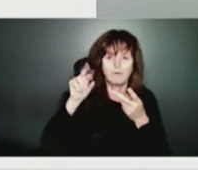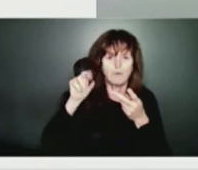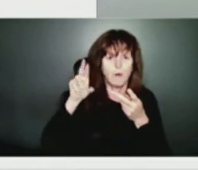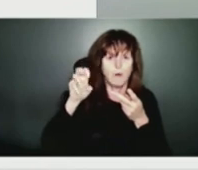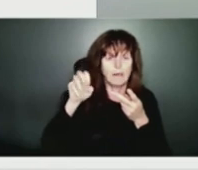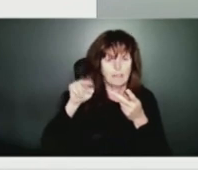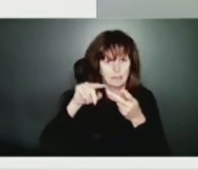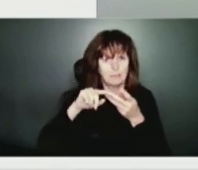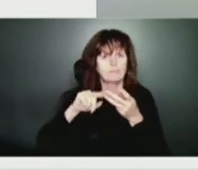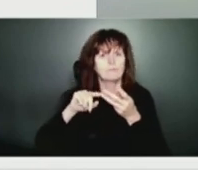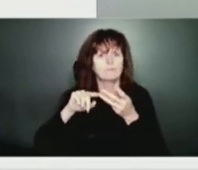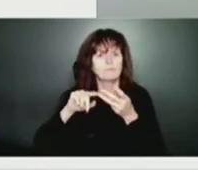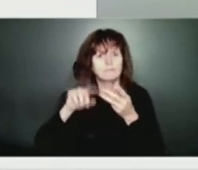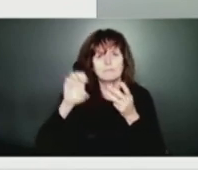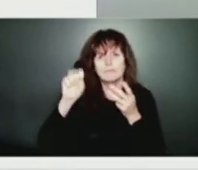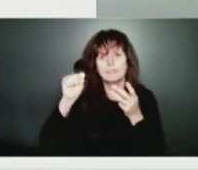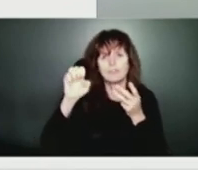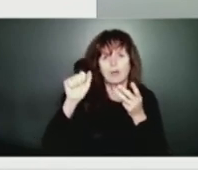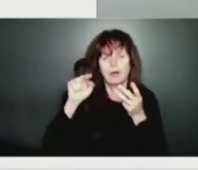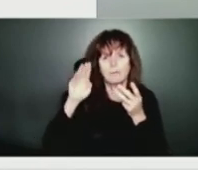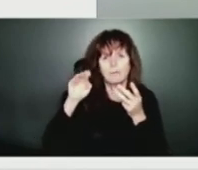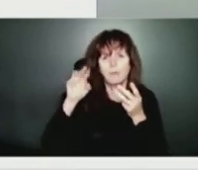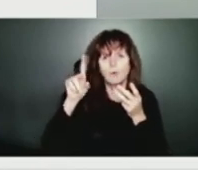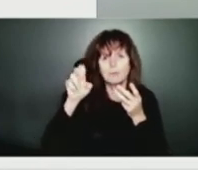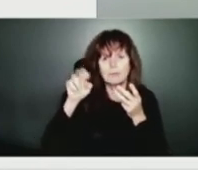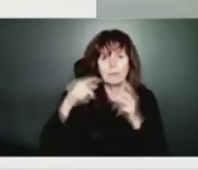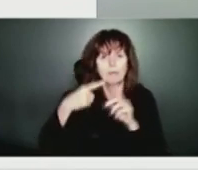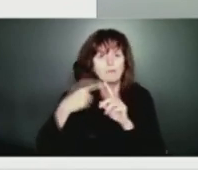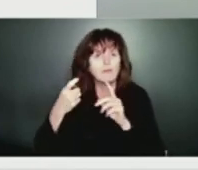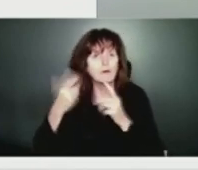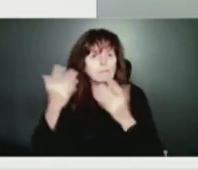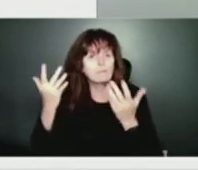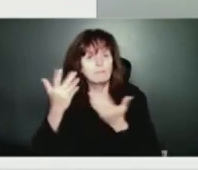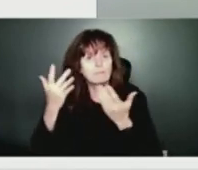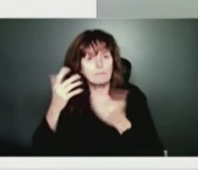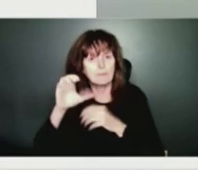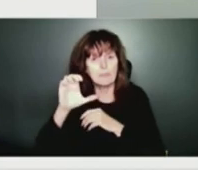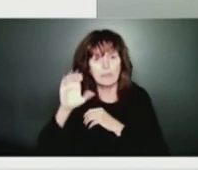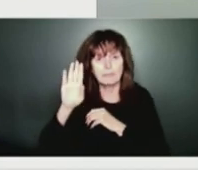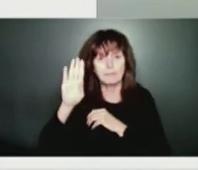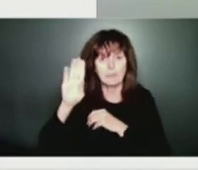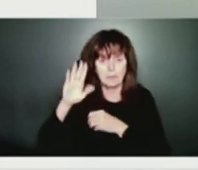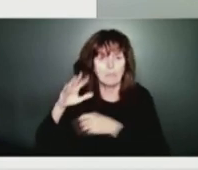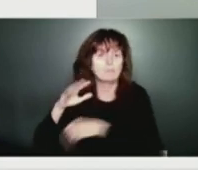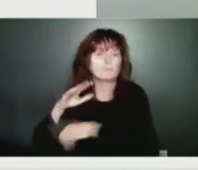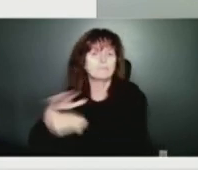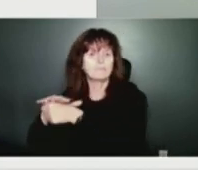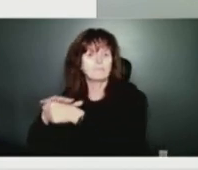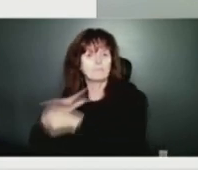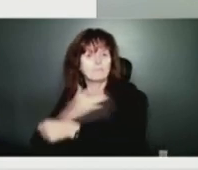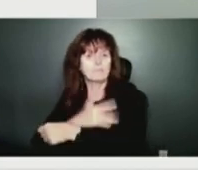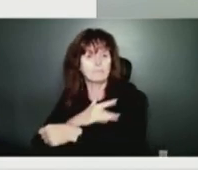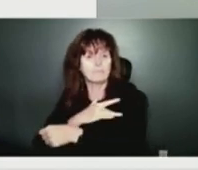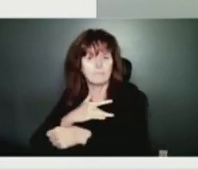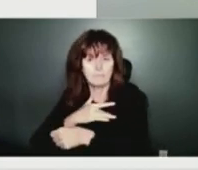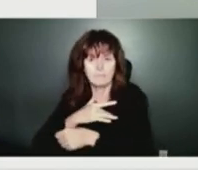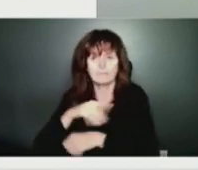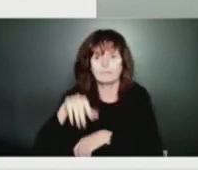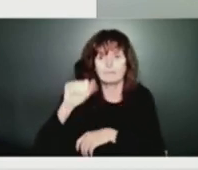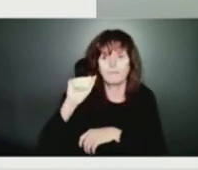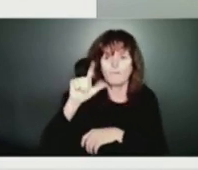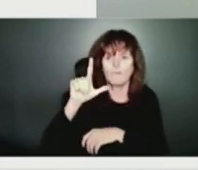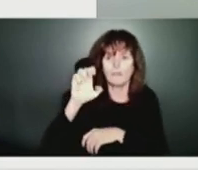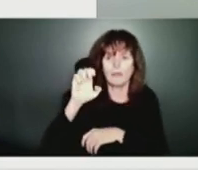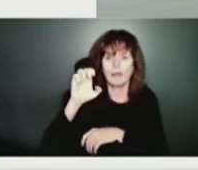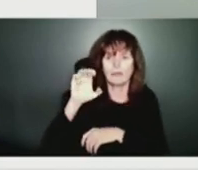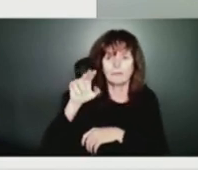Christina LeMay from Cape Breton Regional Municipality, Ansel Langell from the Canadian Red Cross, and Troy Redd with